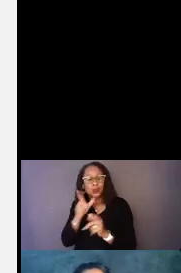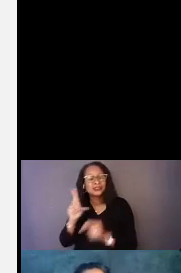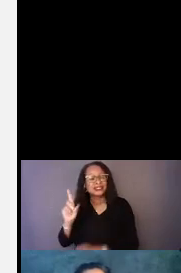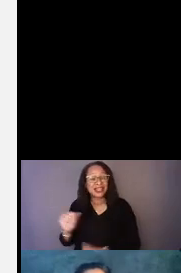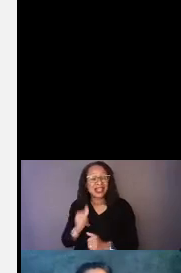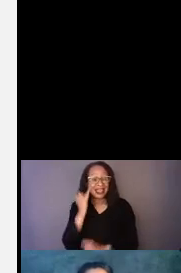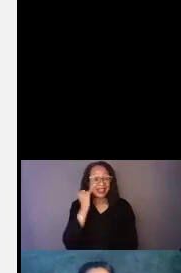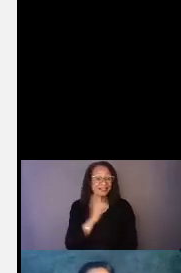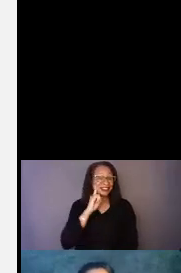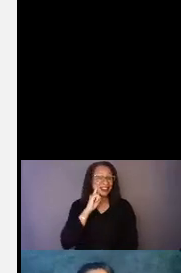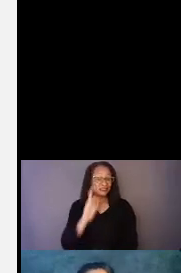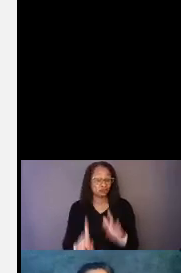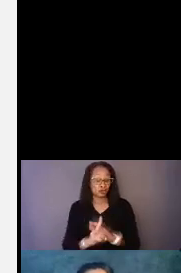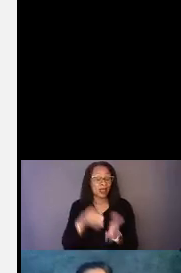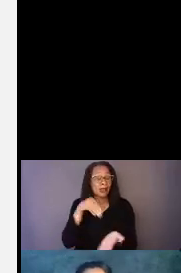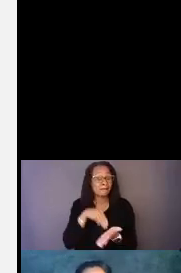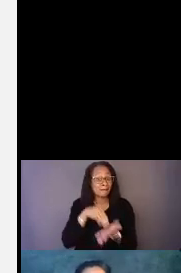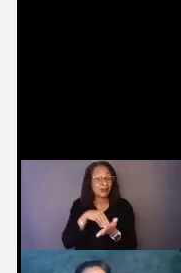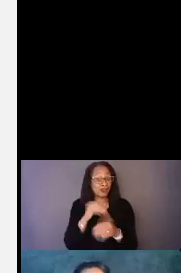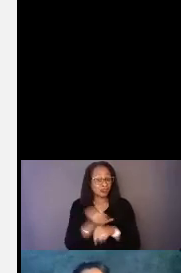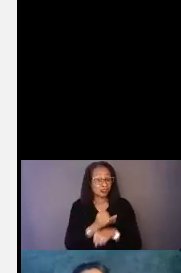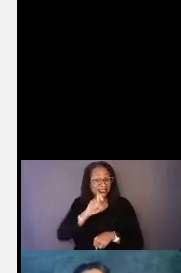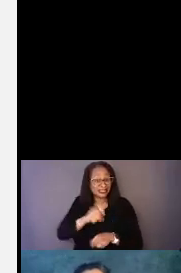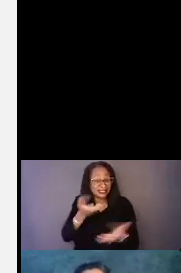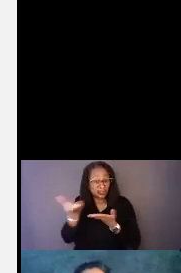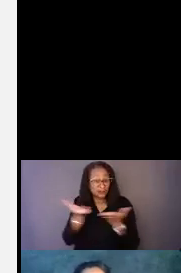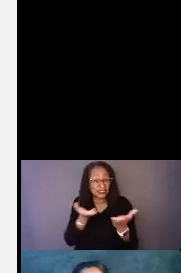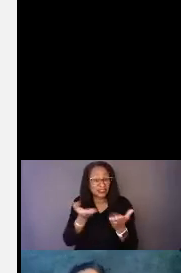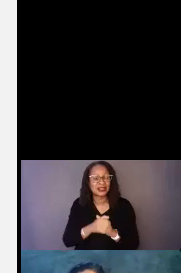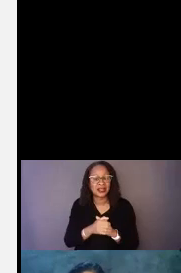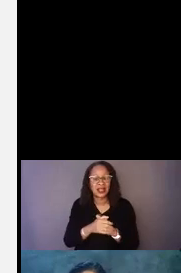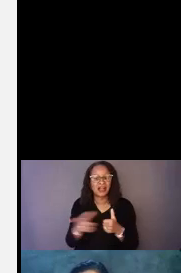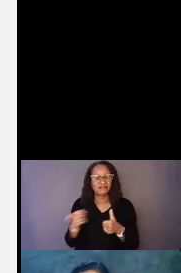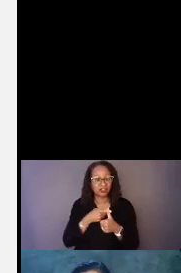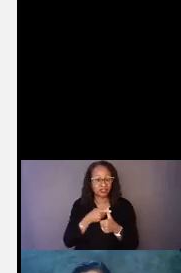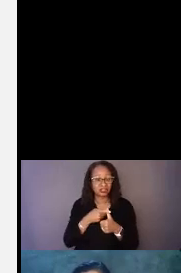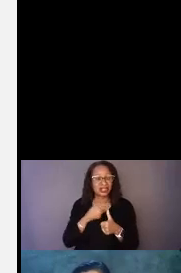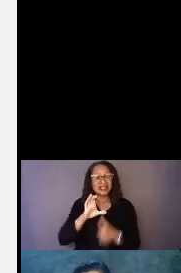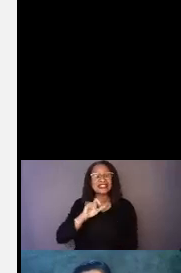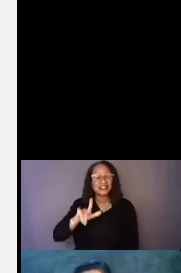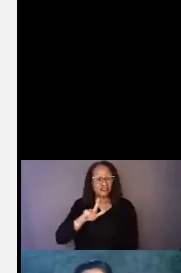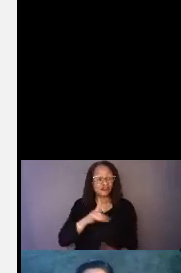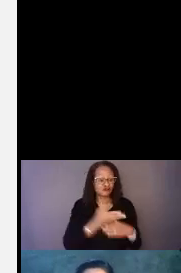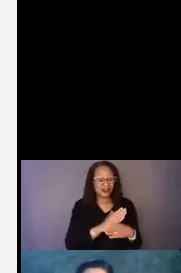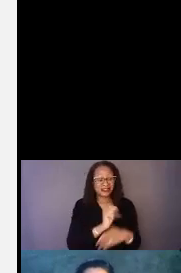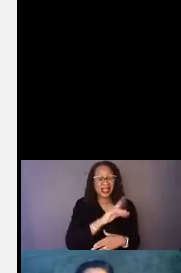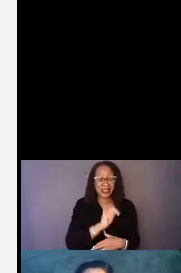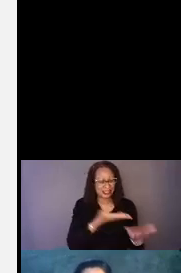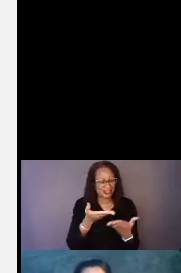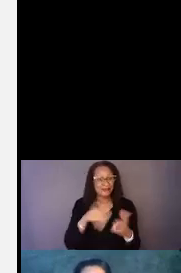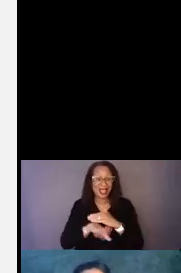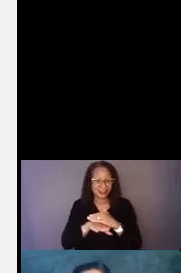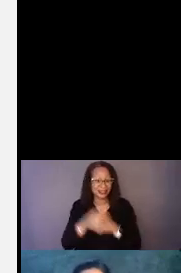comes to a medical institution needing services, first and foremost, the Civil Rights Act grants them that access.